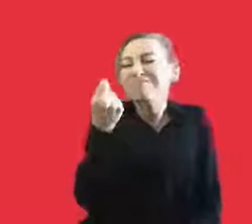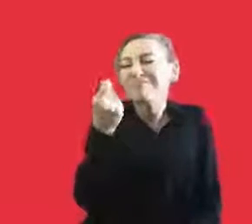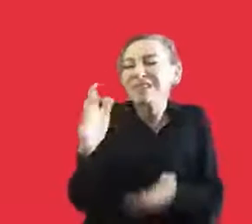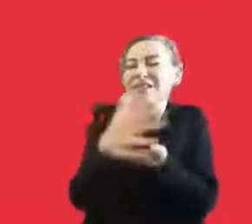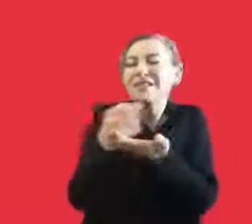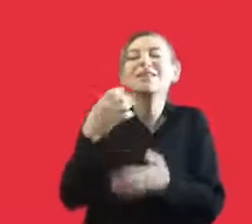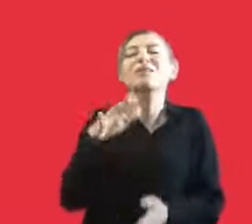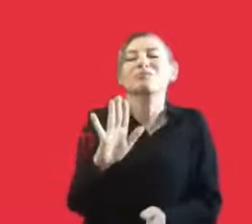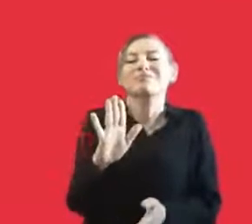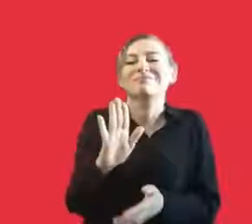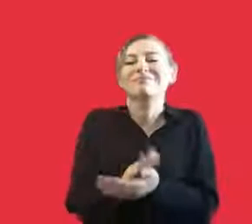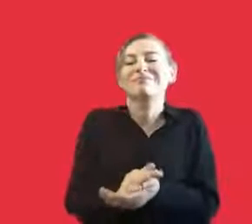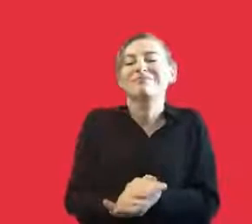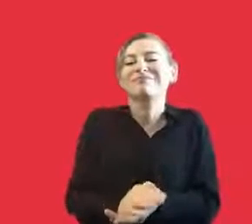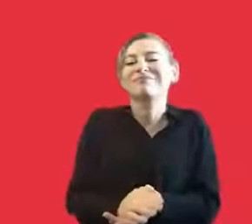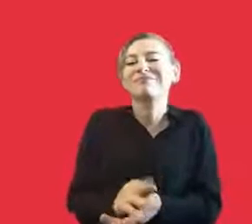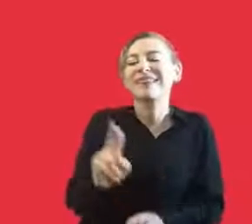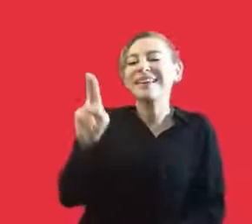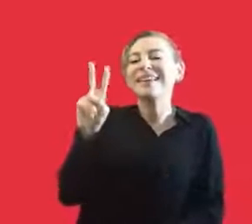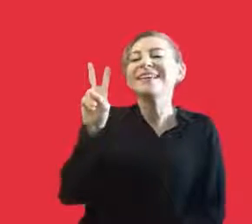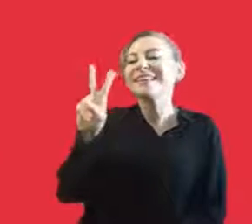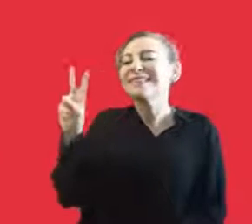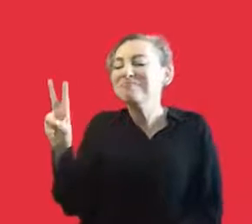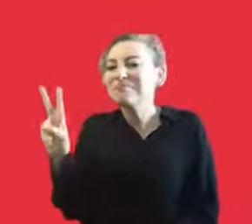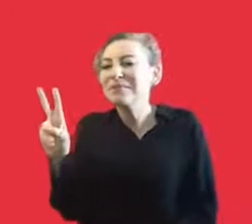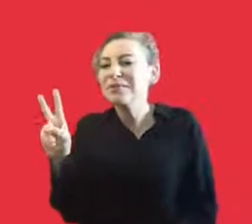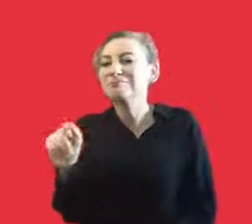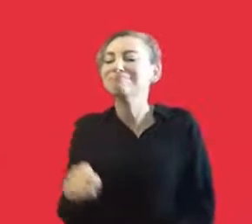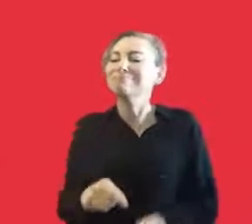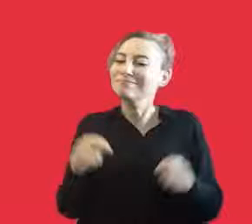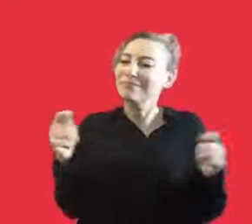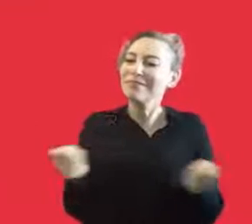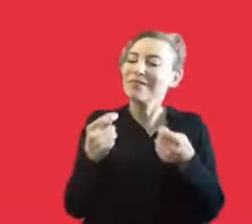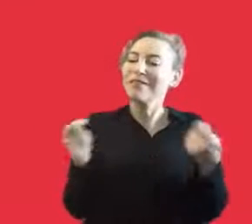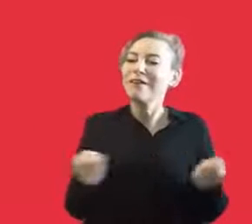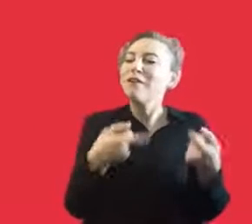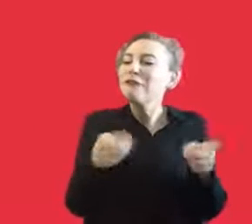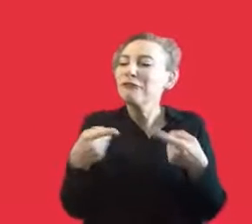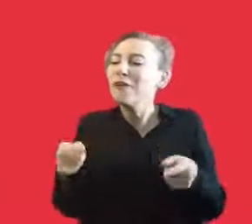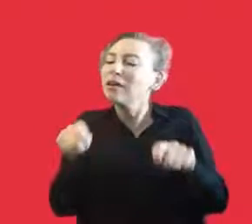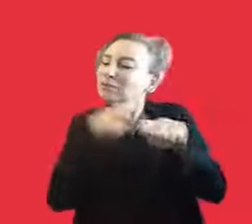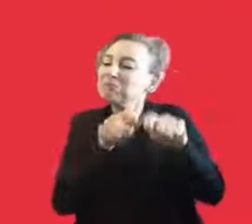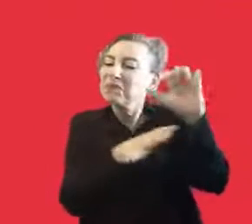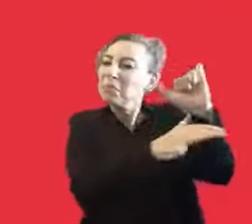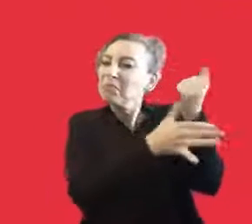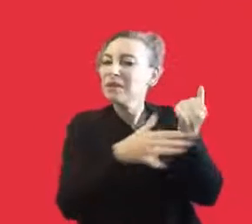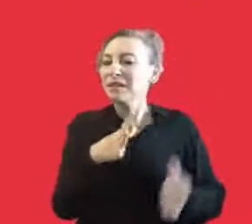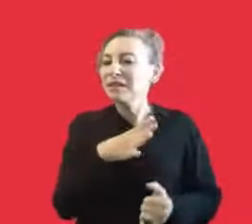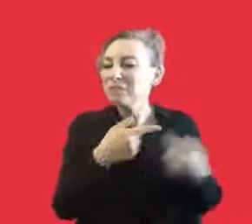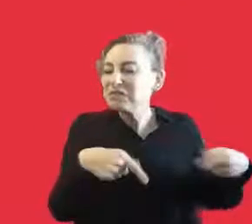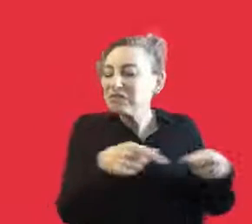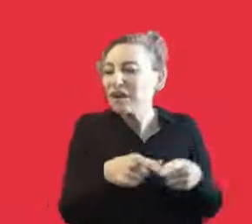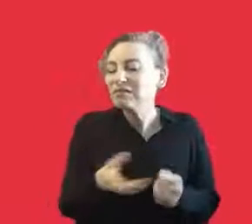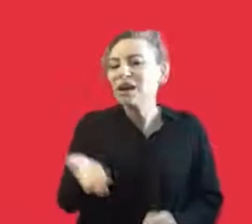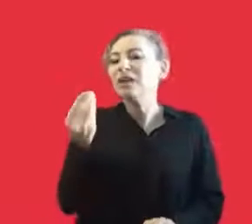any money at all for many years. We work 724 and we all have different professions, of course, but